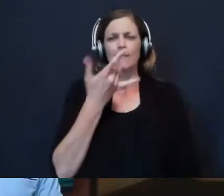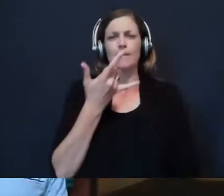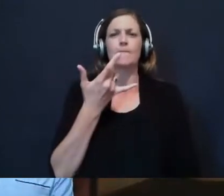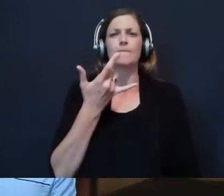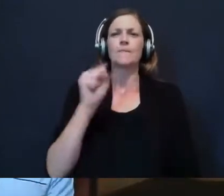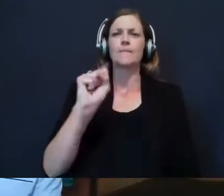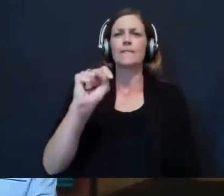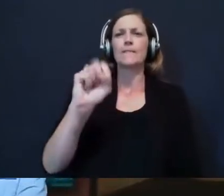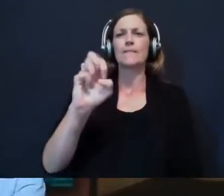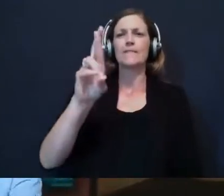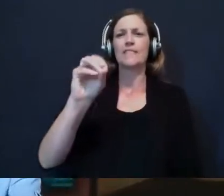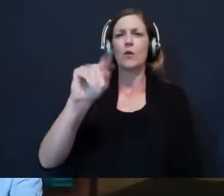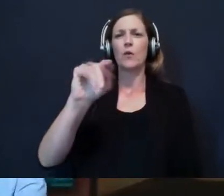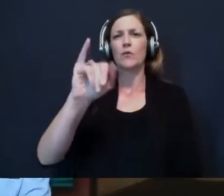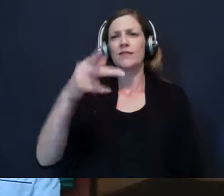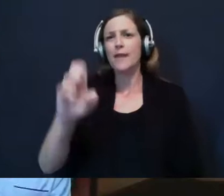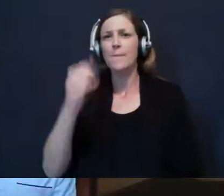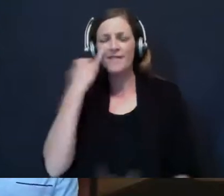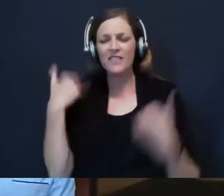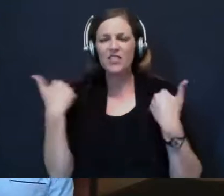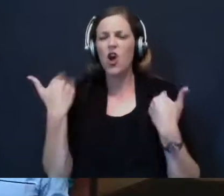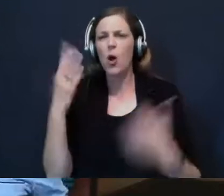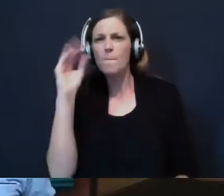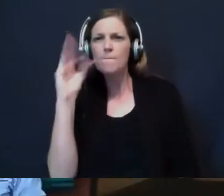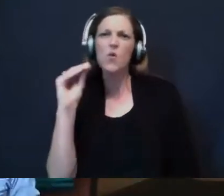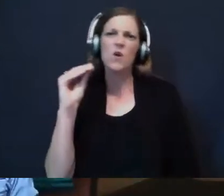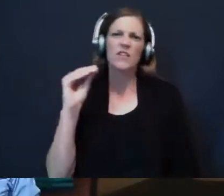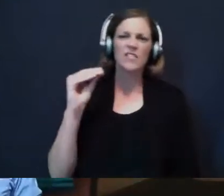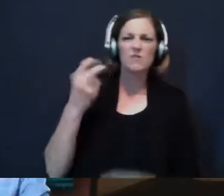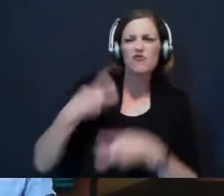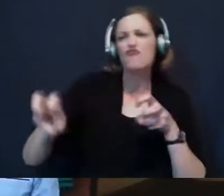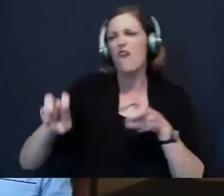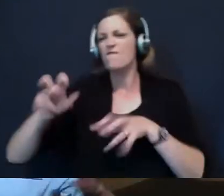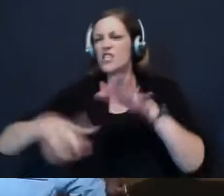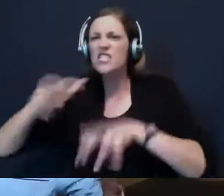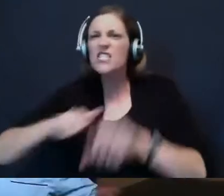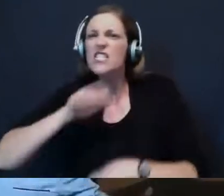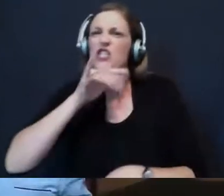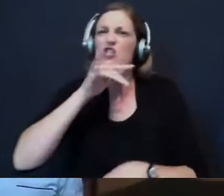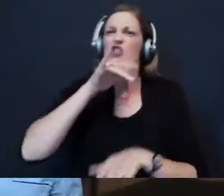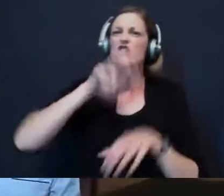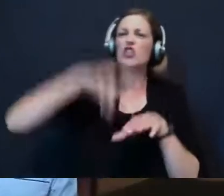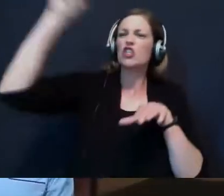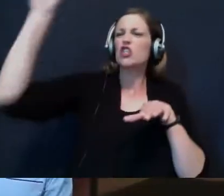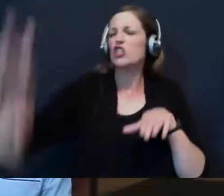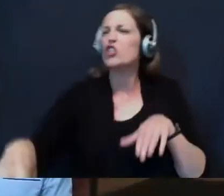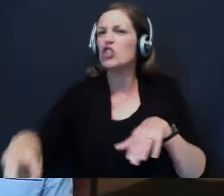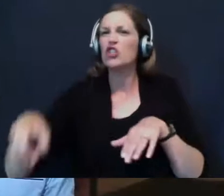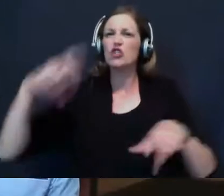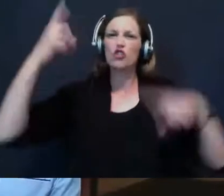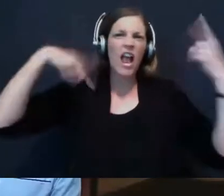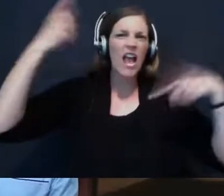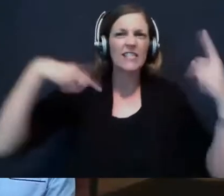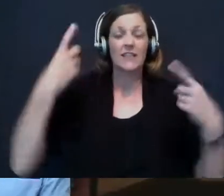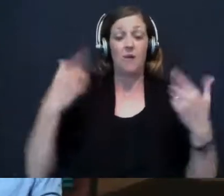right? When you have a young boy, he's going to be rough and tumble. He's going to be digging in the dirt. He's going to be jumping off the couch, doing all this crazy stuff.